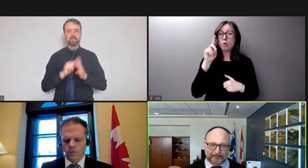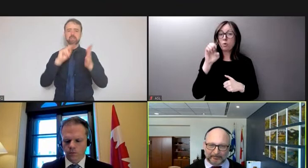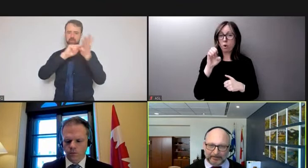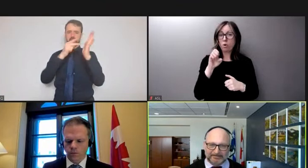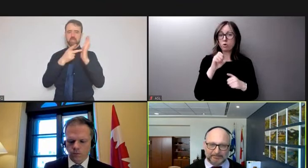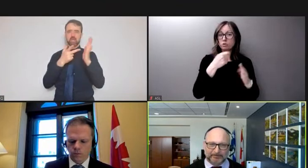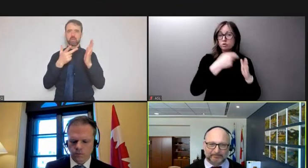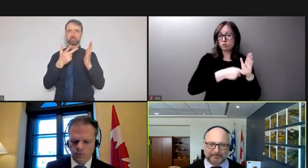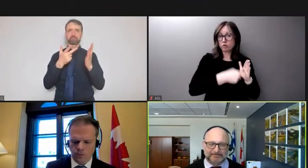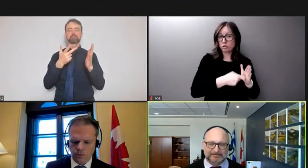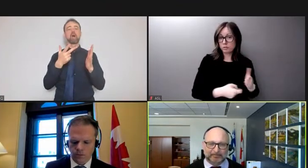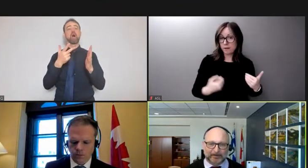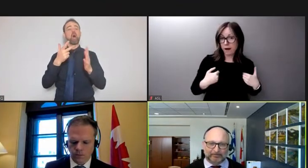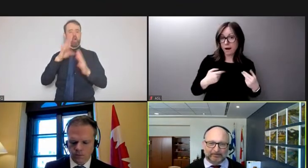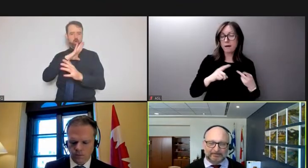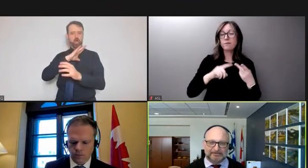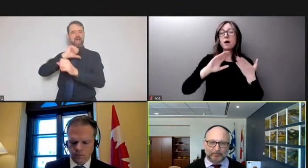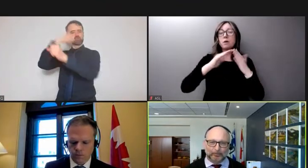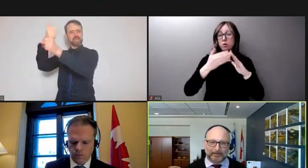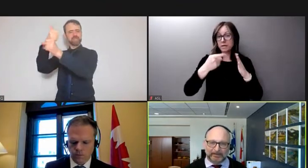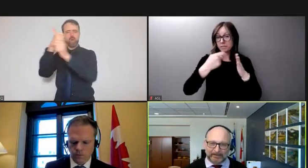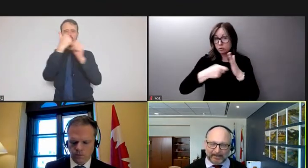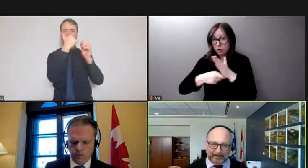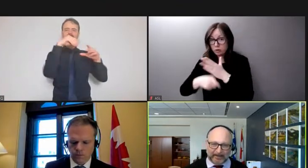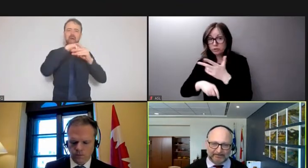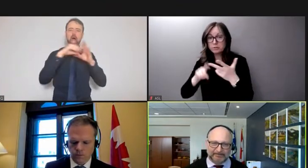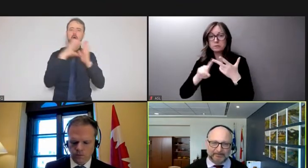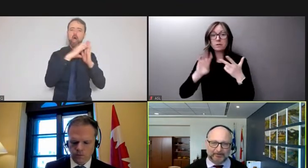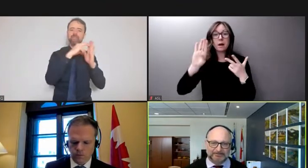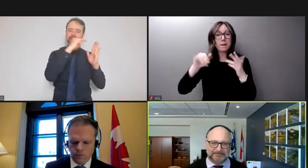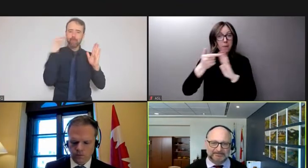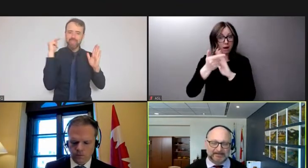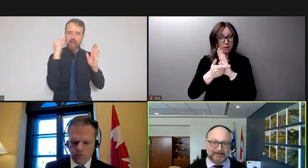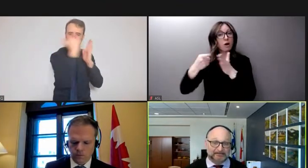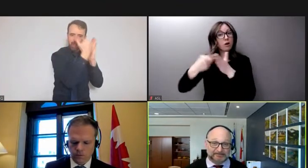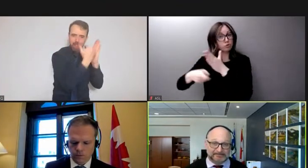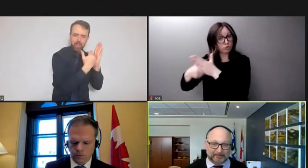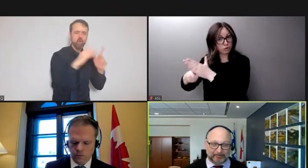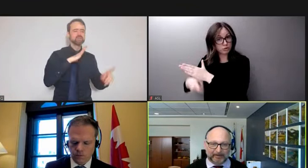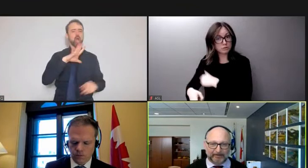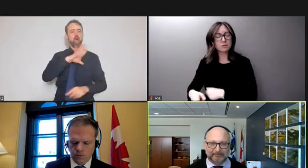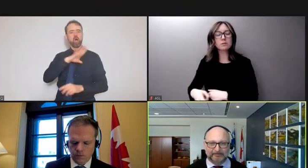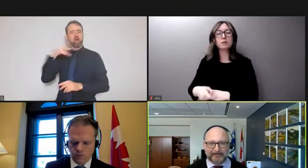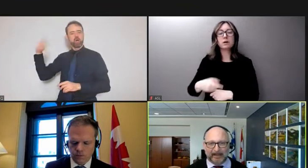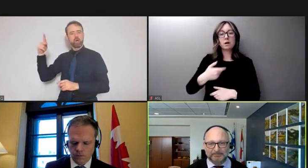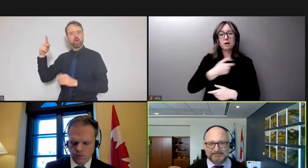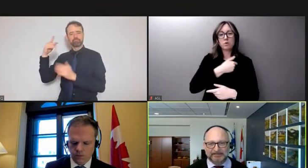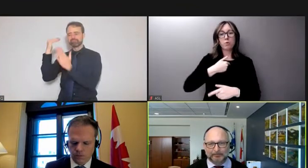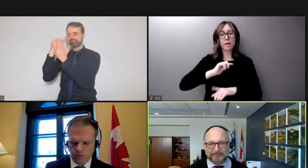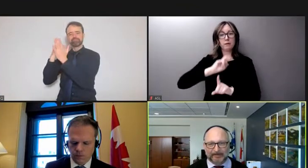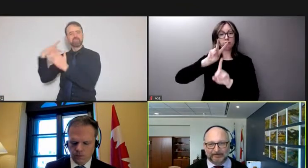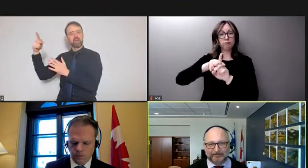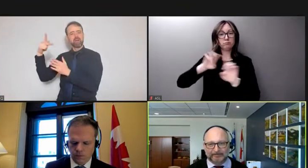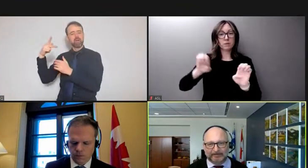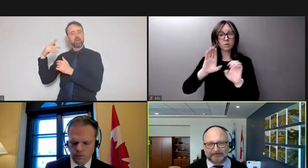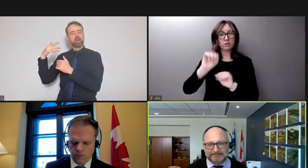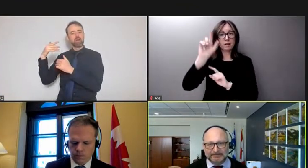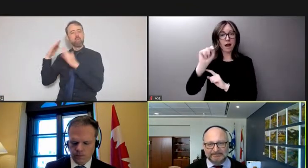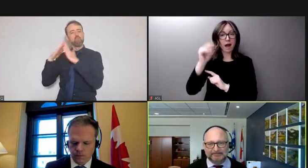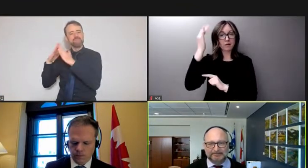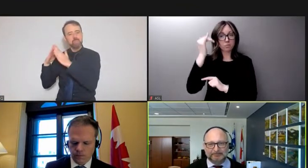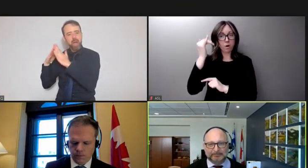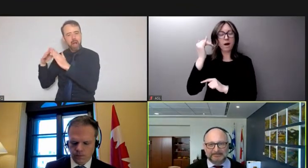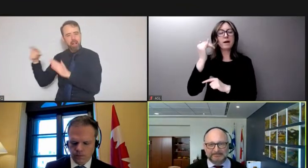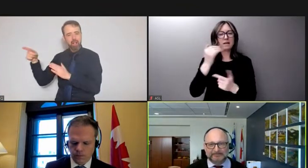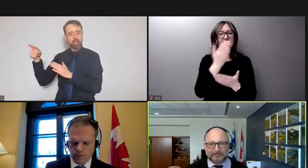other municipal offences and bylaws. We enacted the Emergencies Act to supplement the gaps that we found in listening to